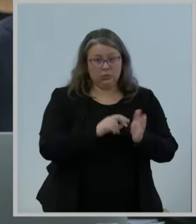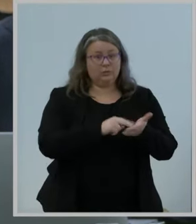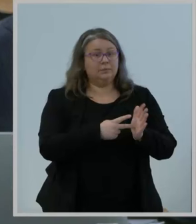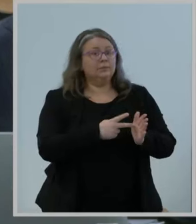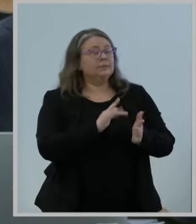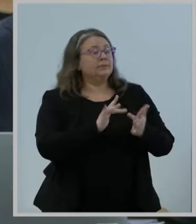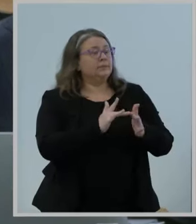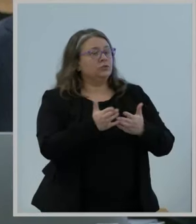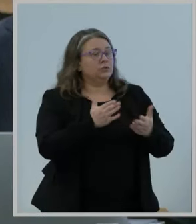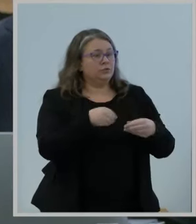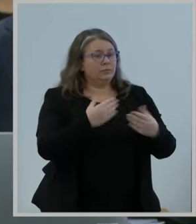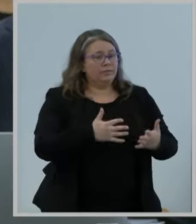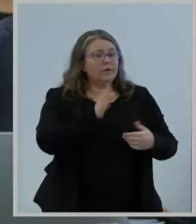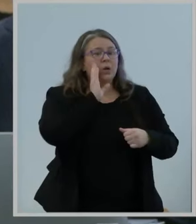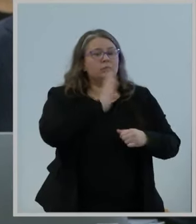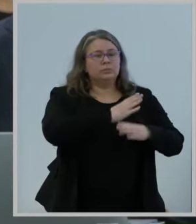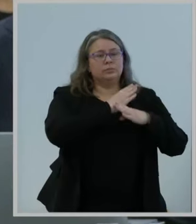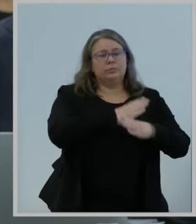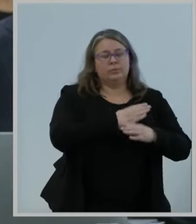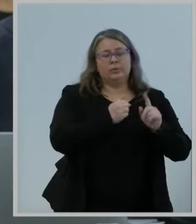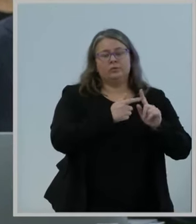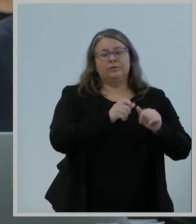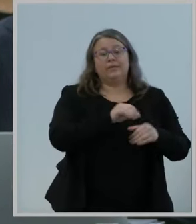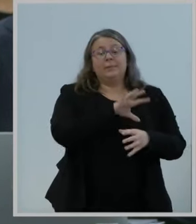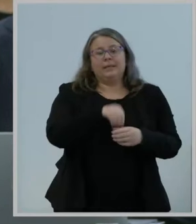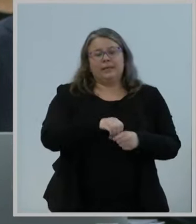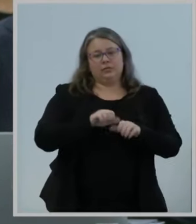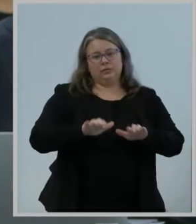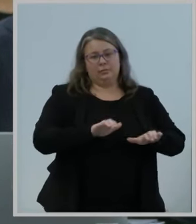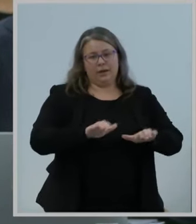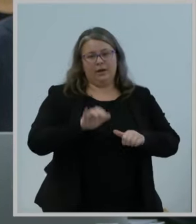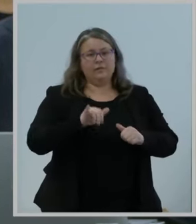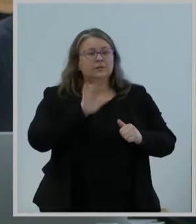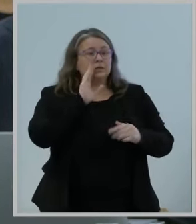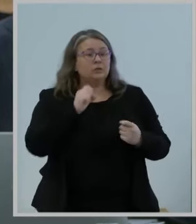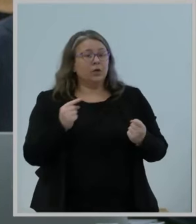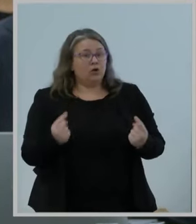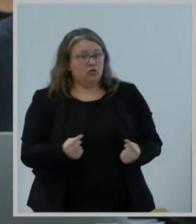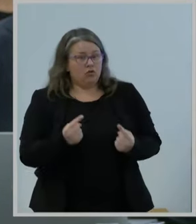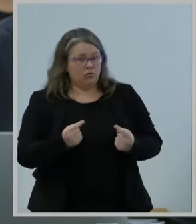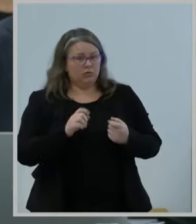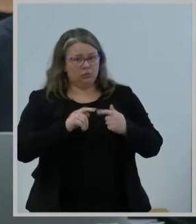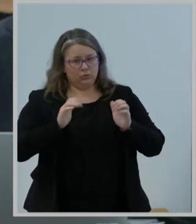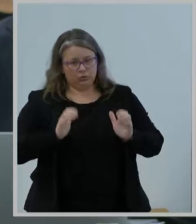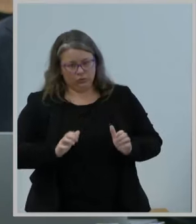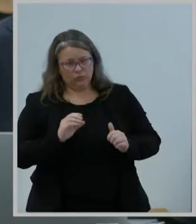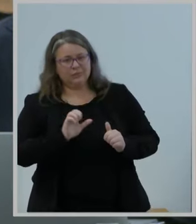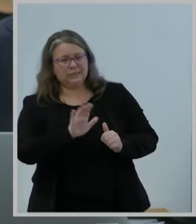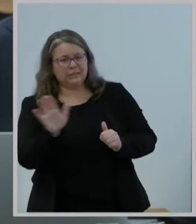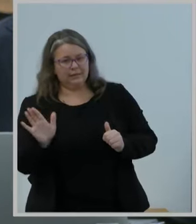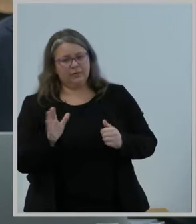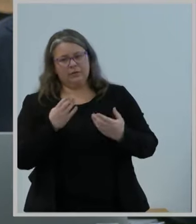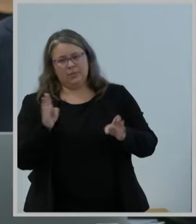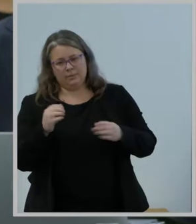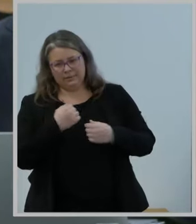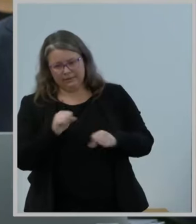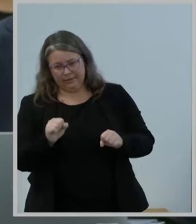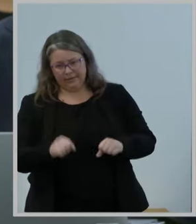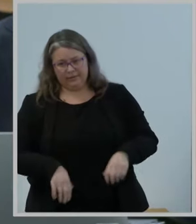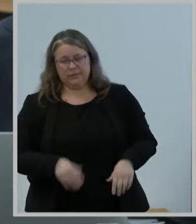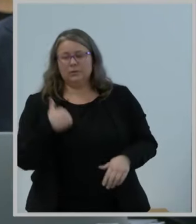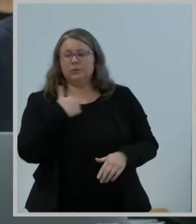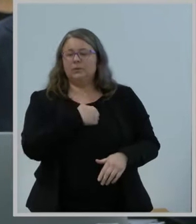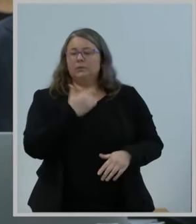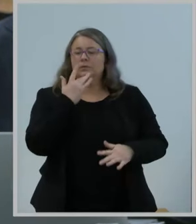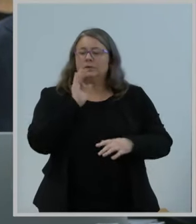consumers, competition, and public safety, establish a uniform national regulatory approach rather than